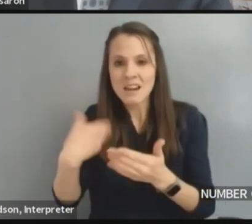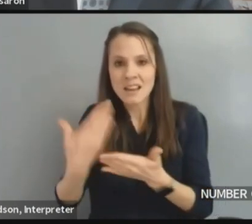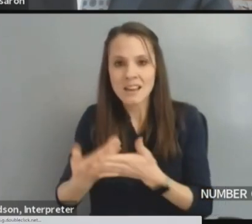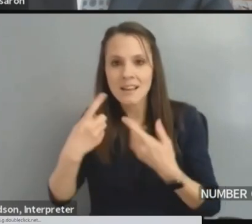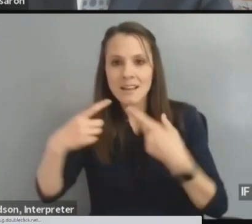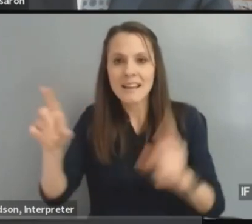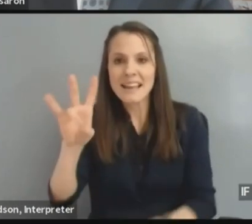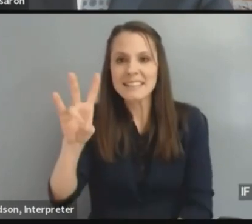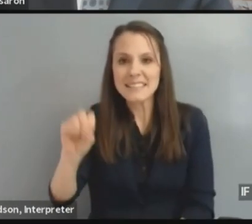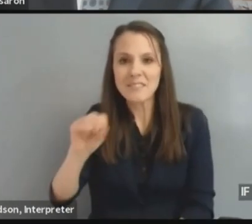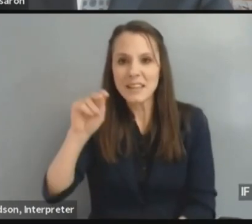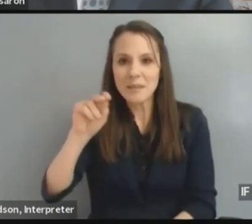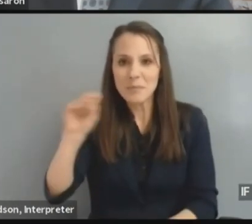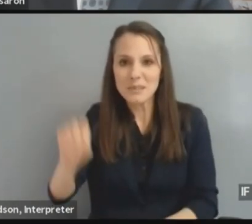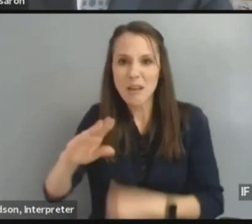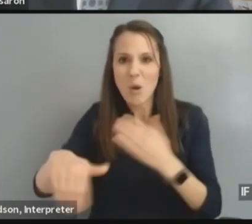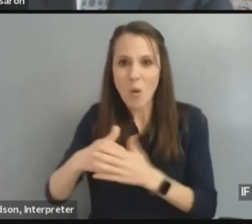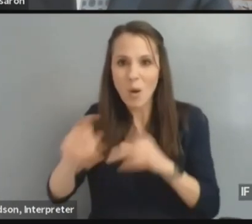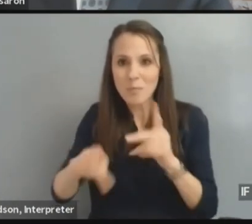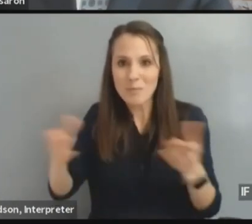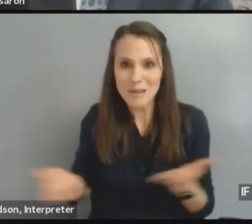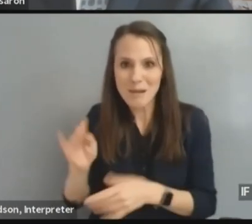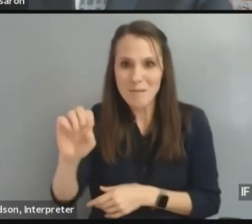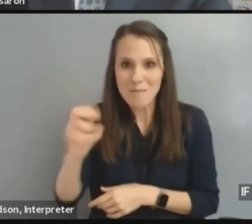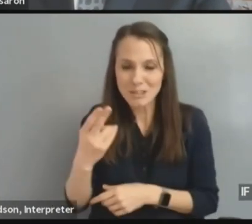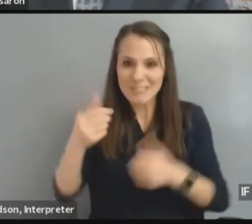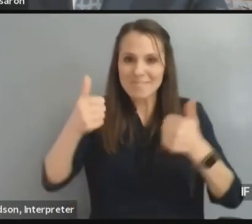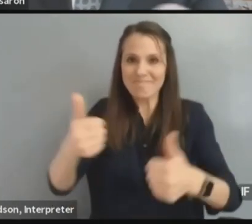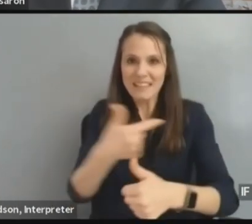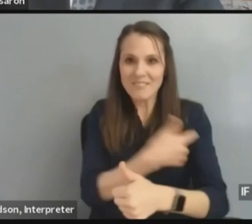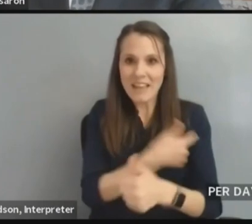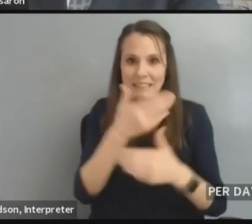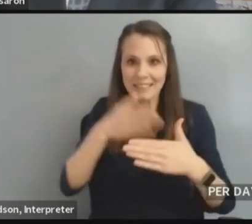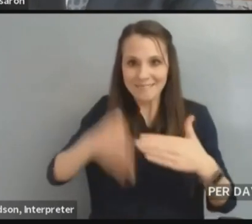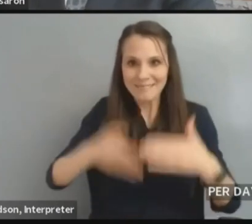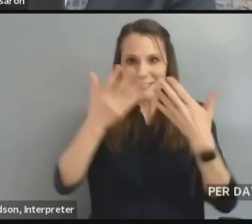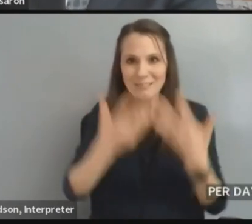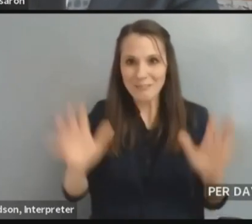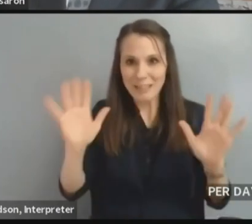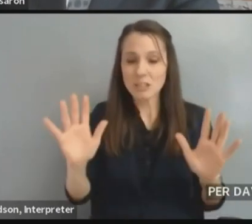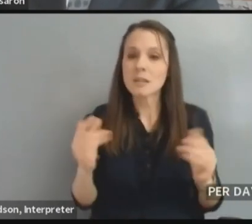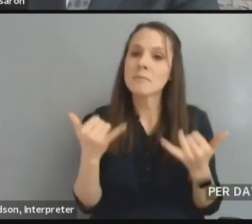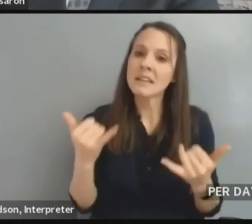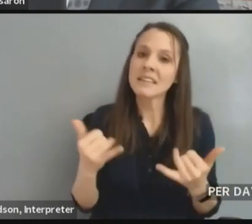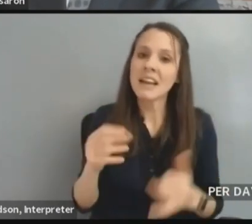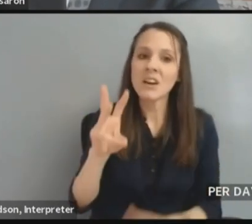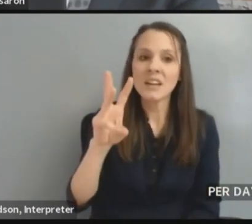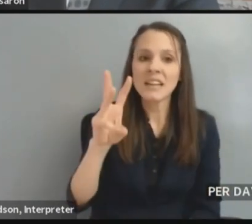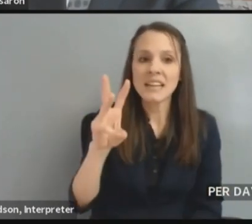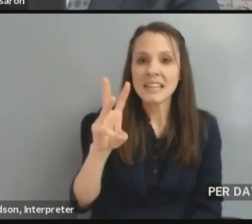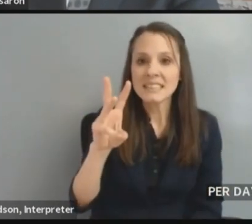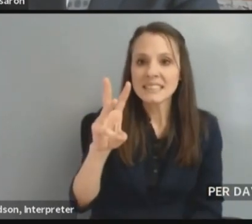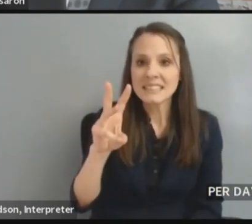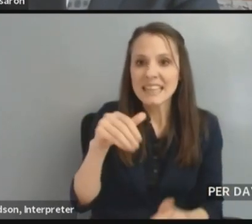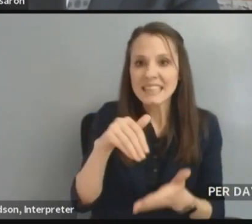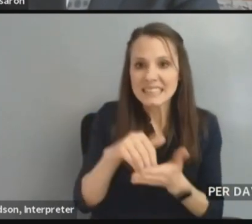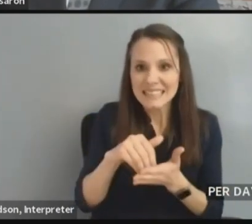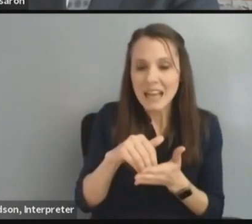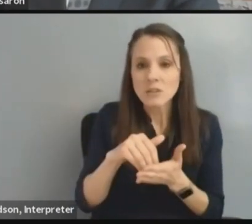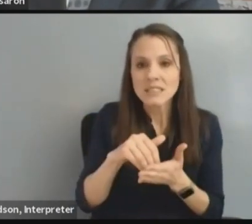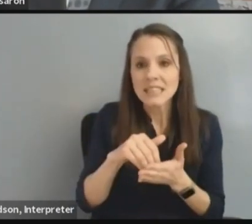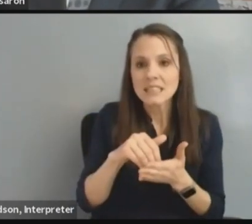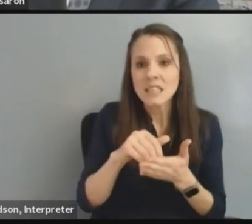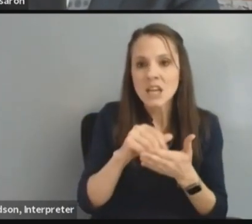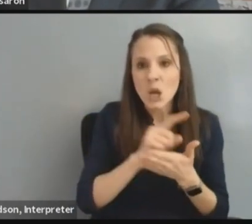vaccinated. If we continue at the slog that we have been, where we're getting 60,000 a week, where we want to do 50,000